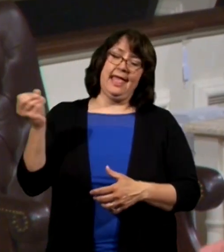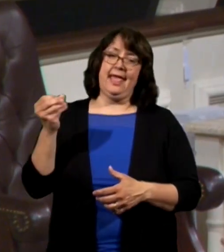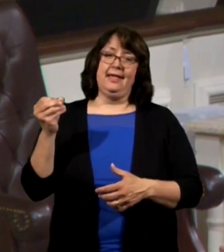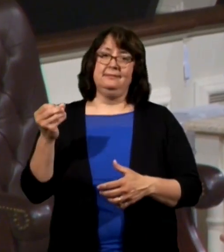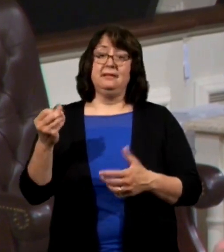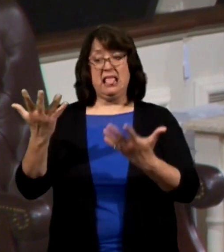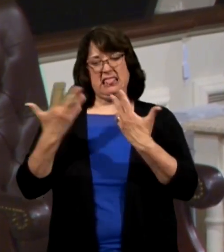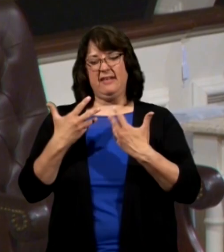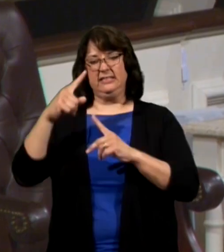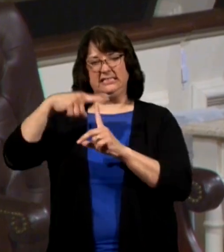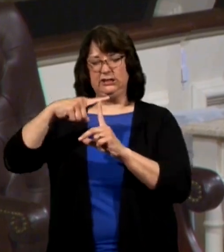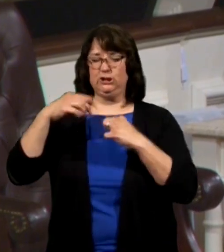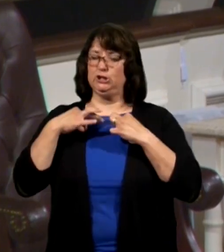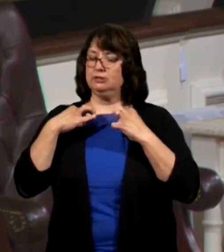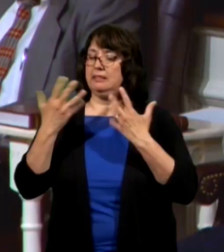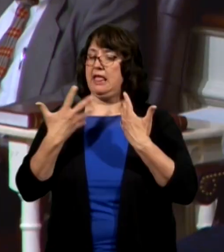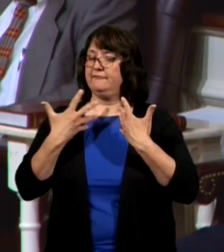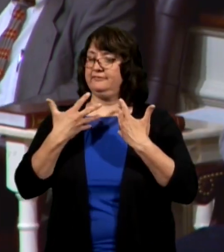left my t-shirt on